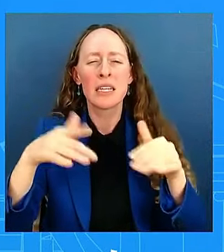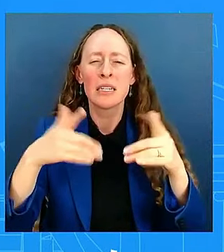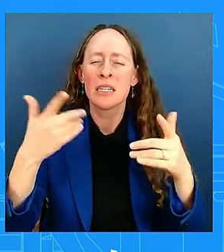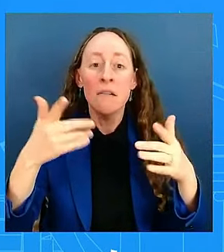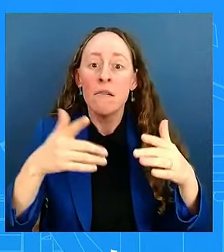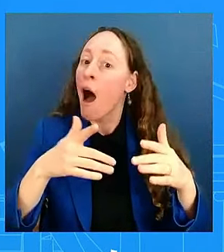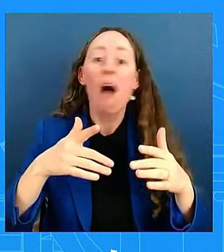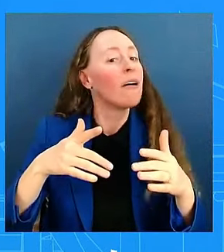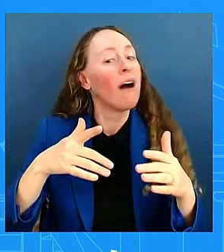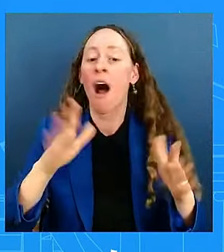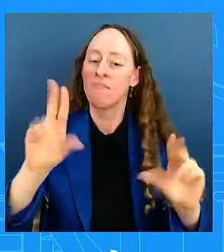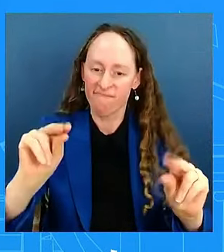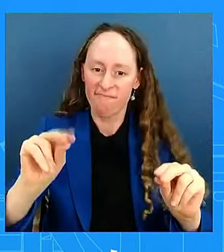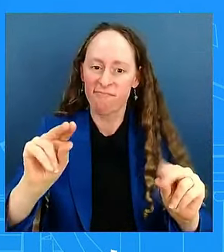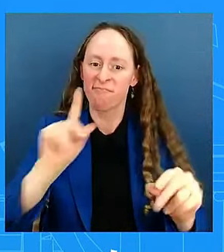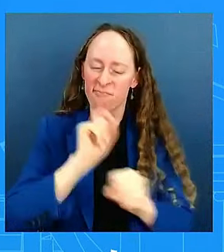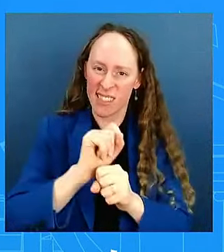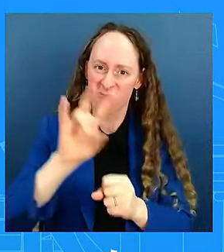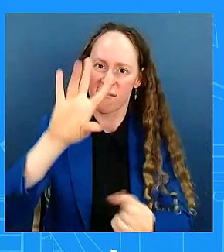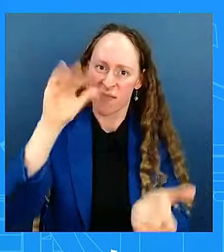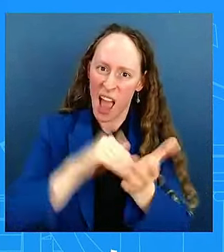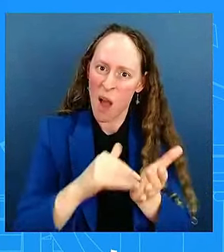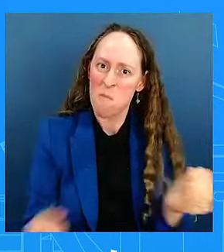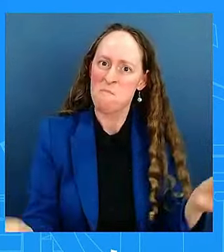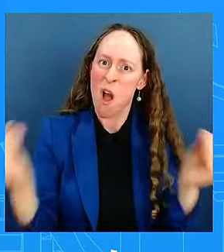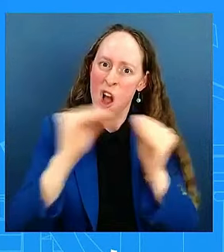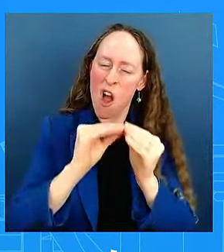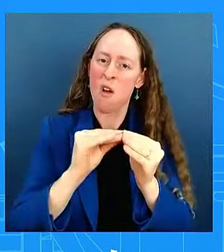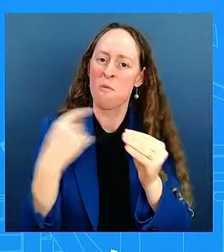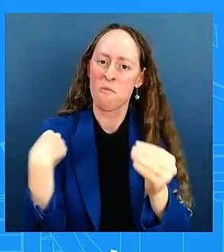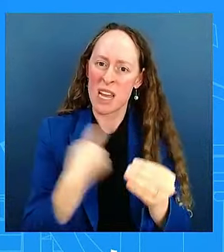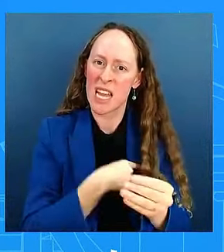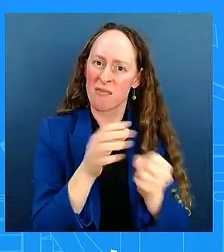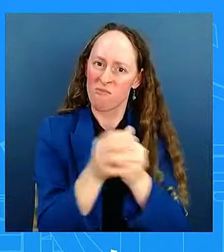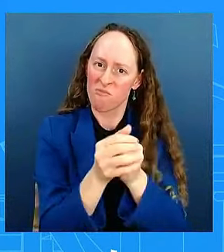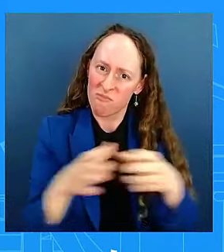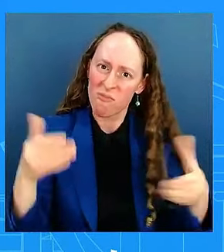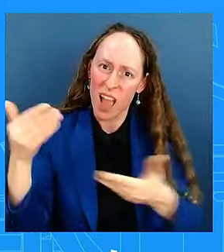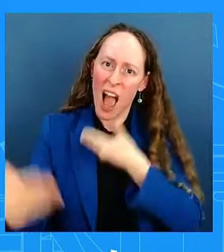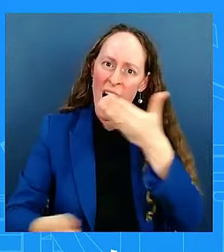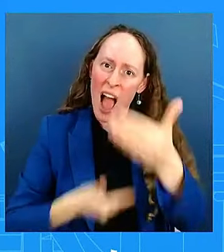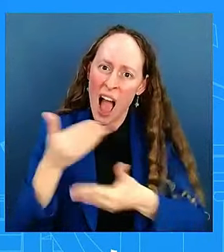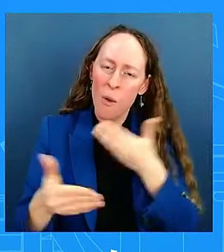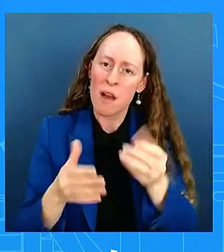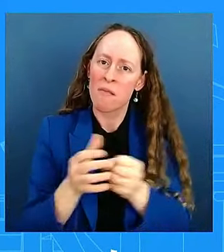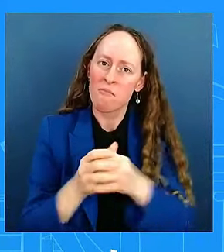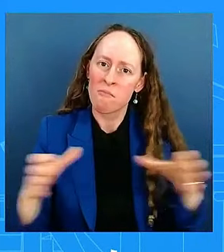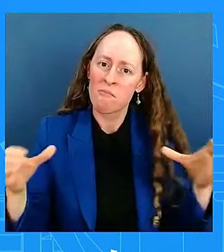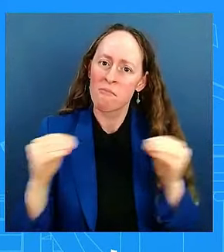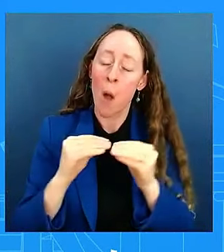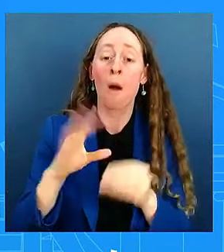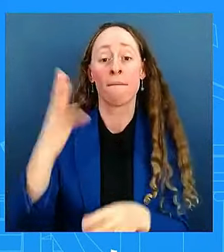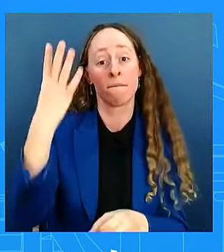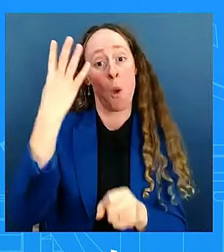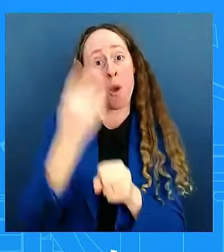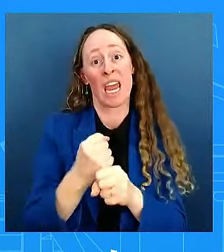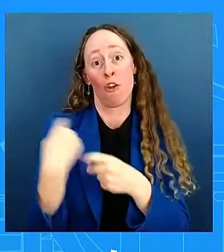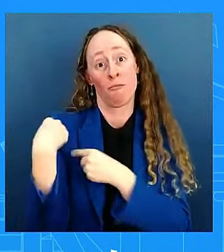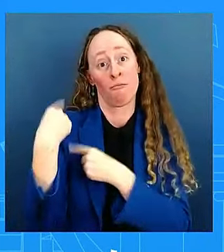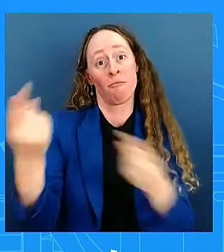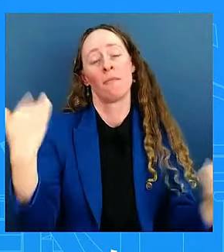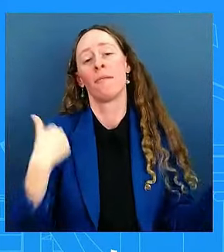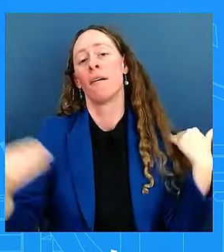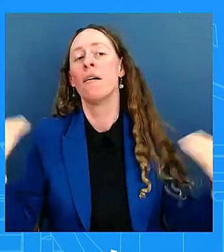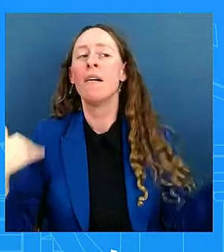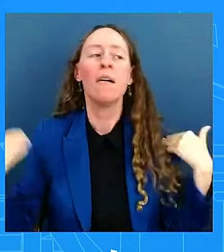told time and again that the policies we were pursuing, we'd put forward, weren't weren't going to work, make things worse, including